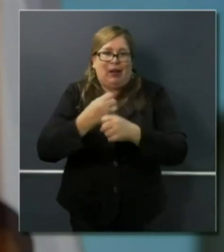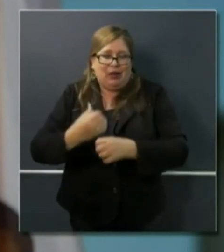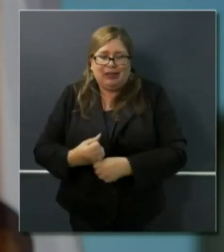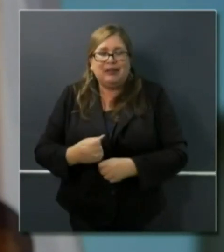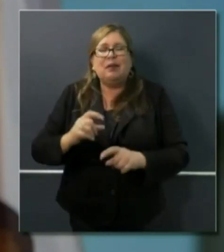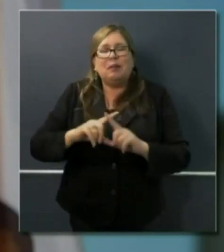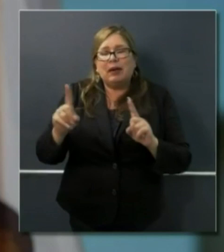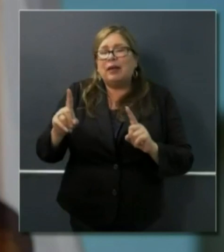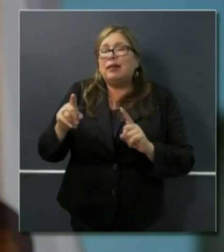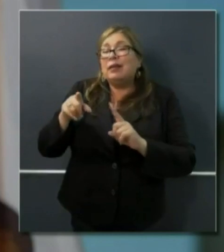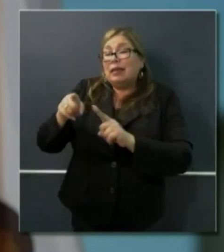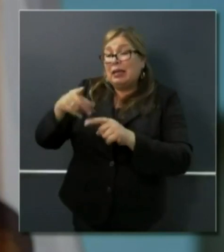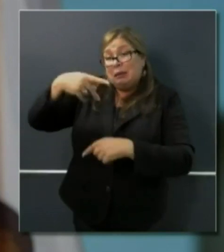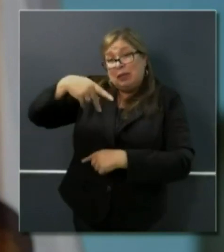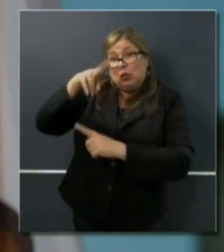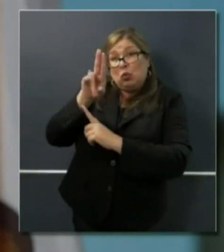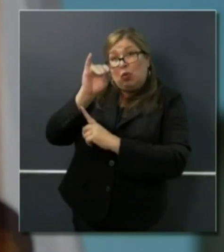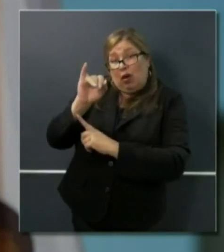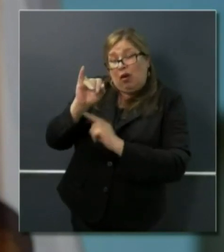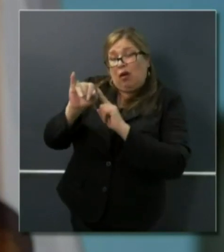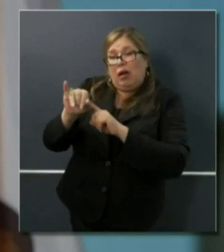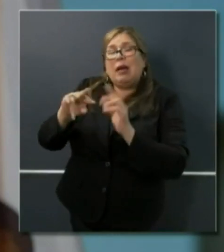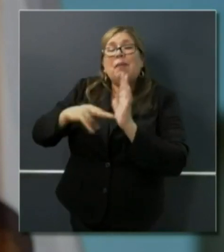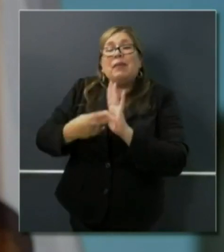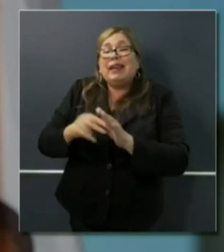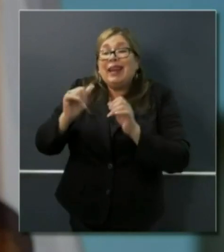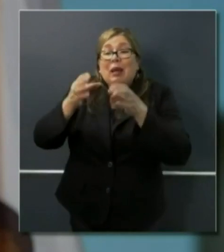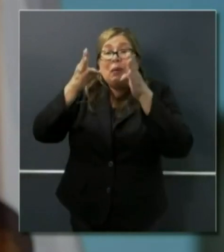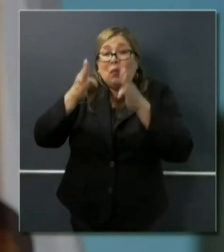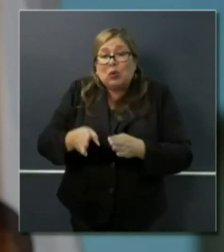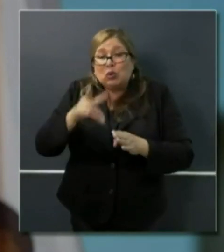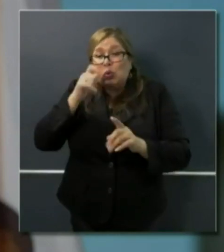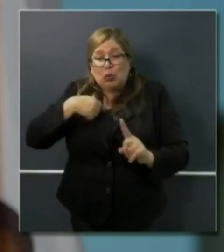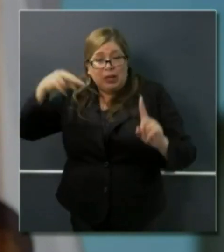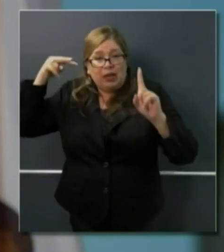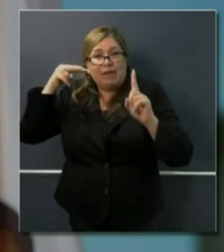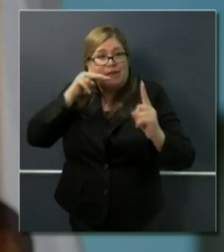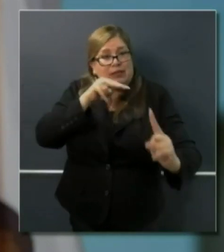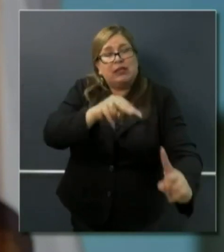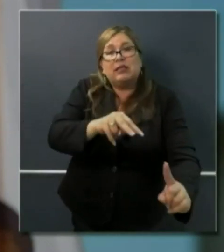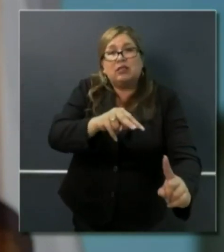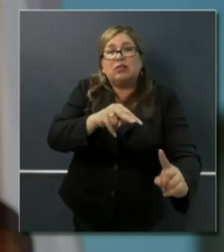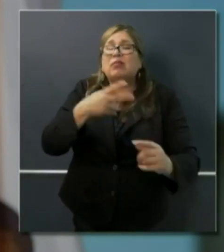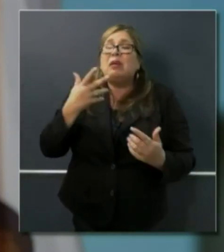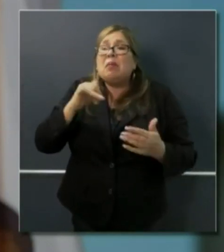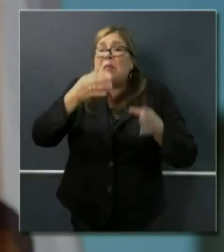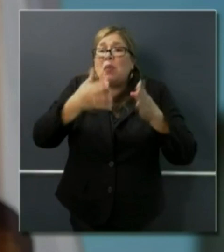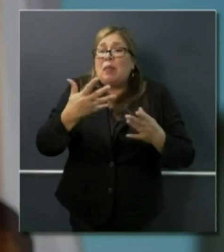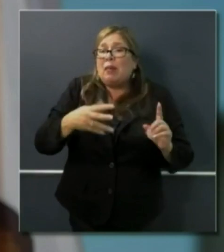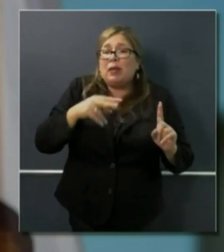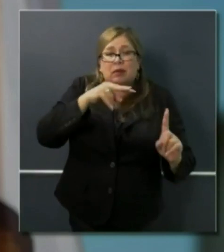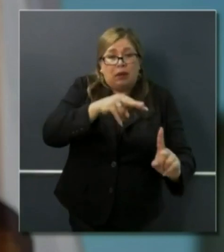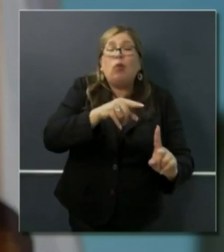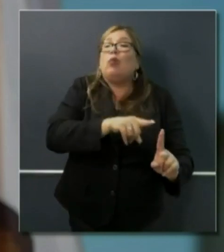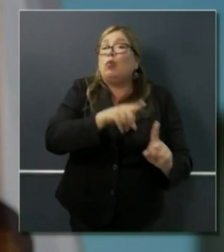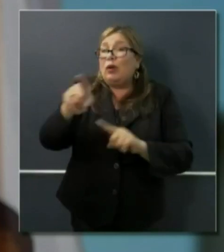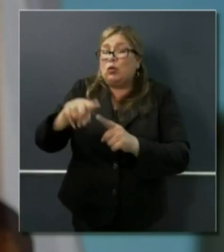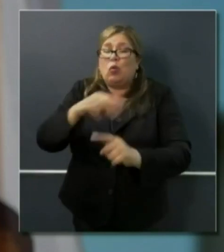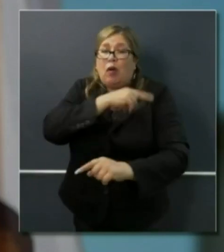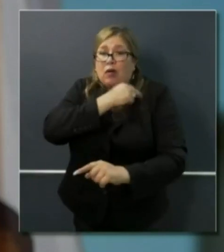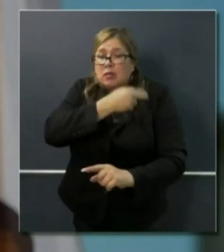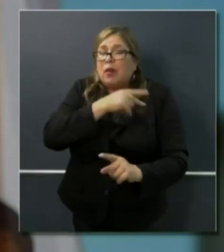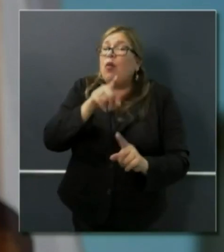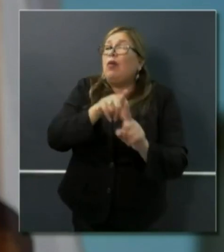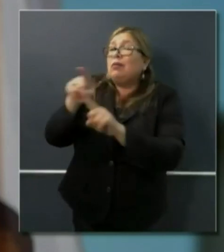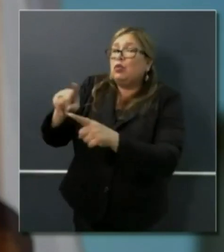a little simpler. Remember, PUIs are the number of persons under investigation in the hospitals and in our ICUs.